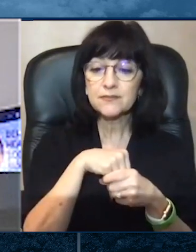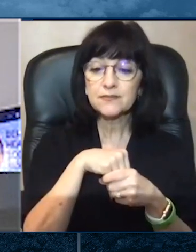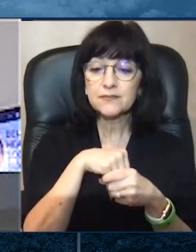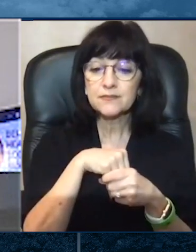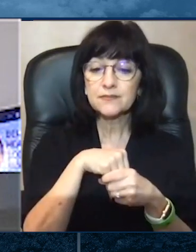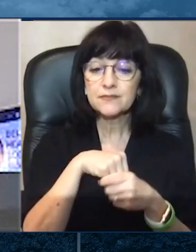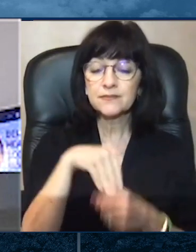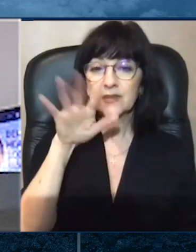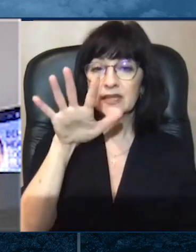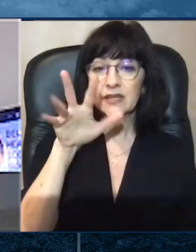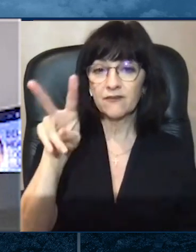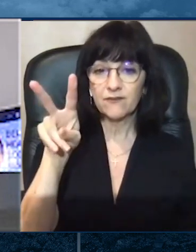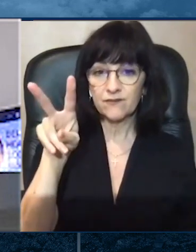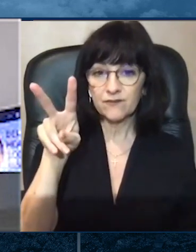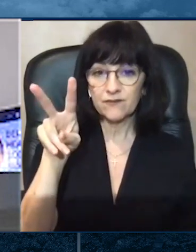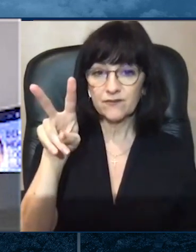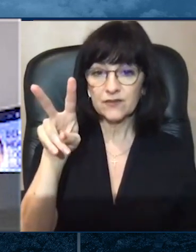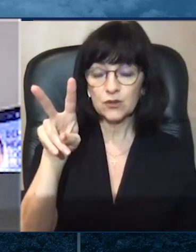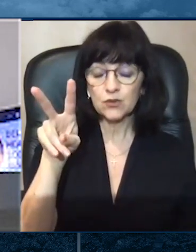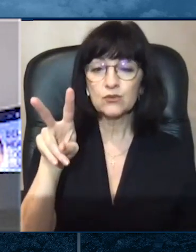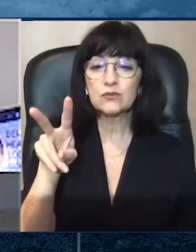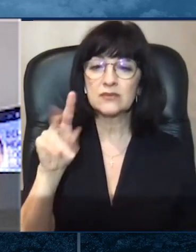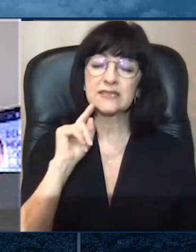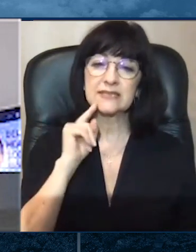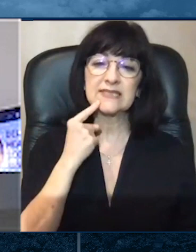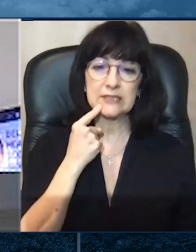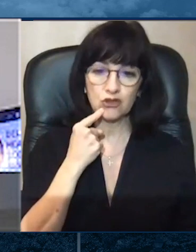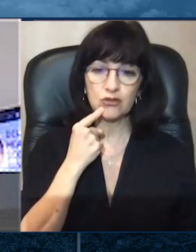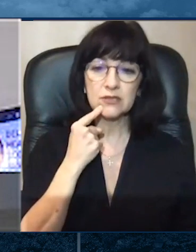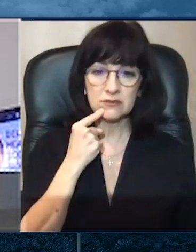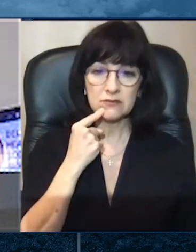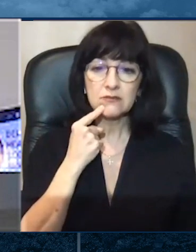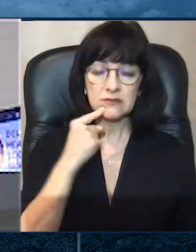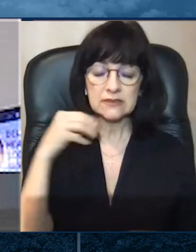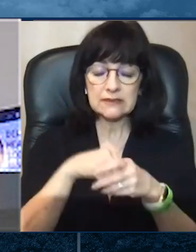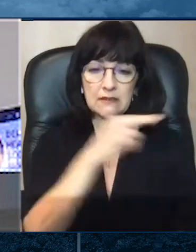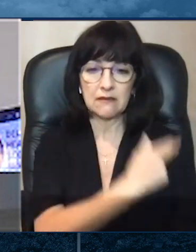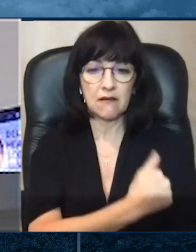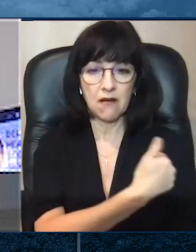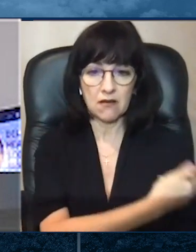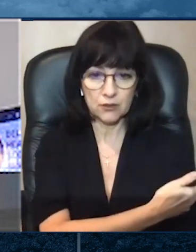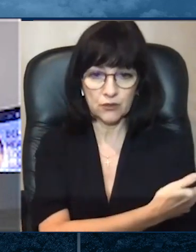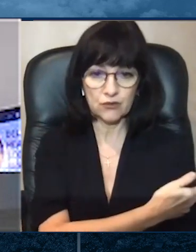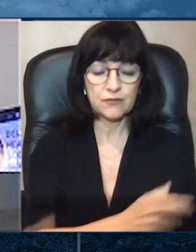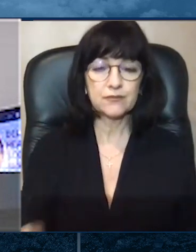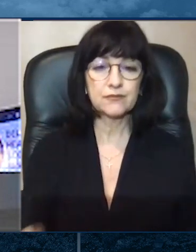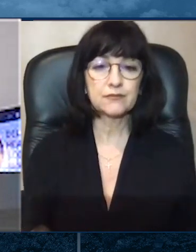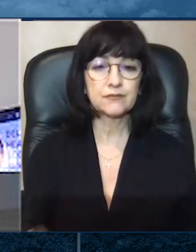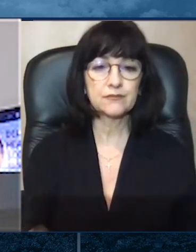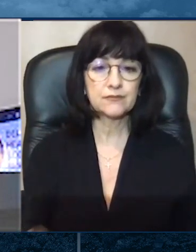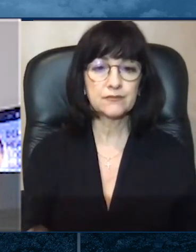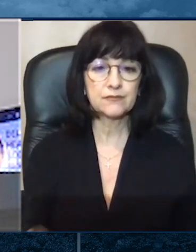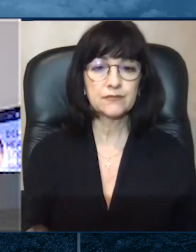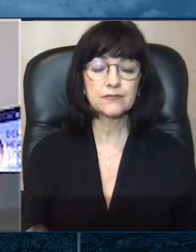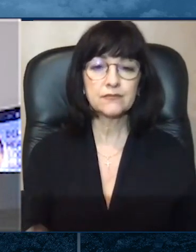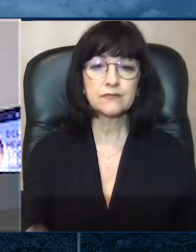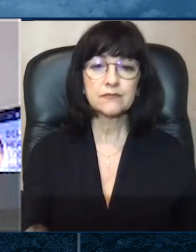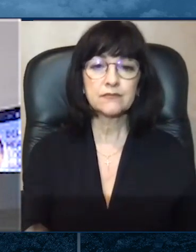Y, tristemente, 16 personas en Delaware que fallecerán.